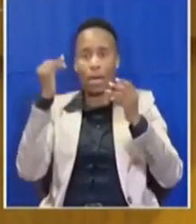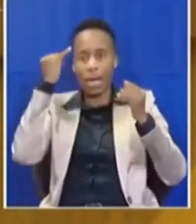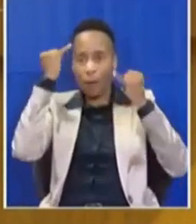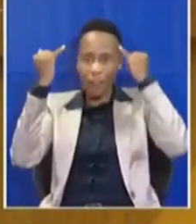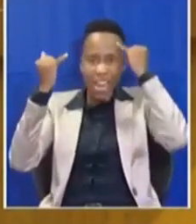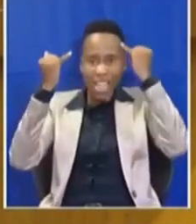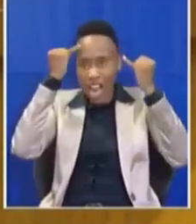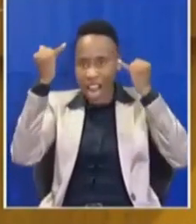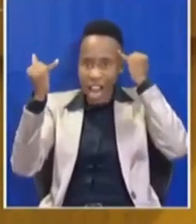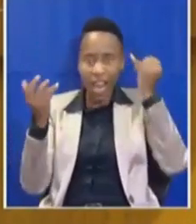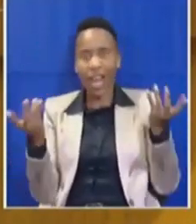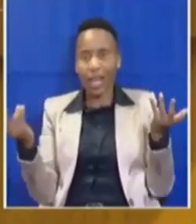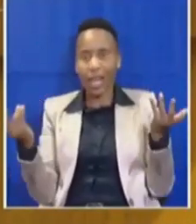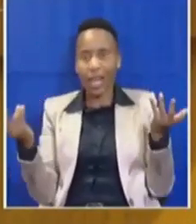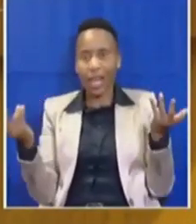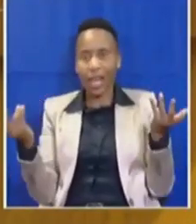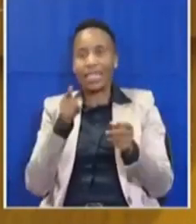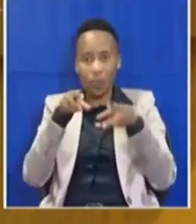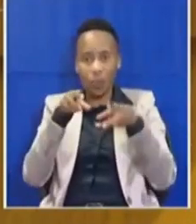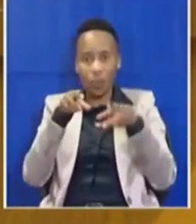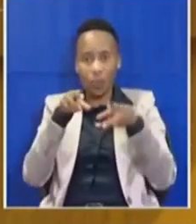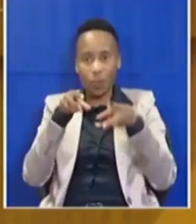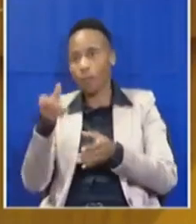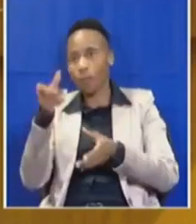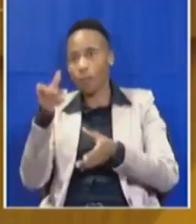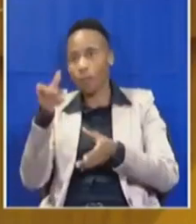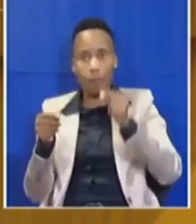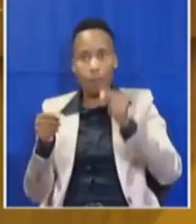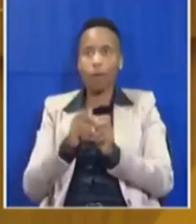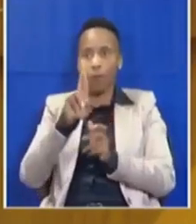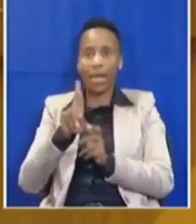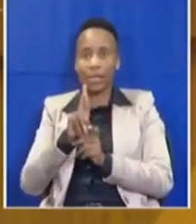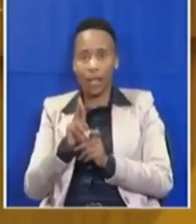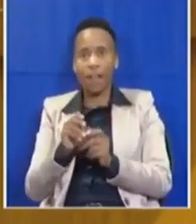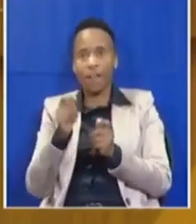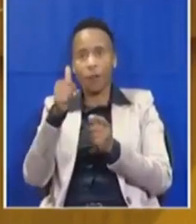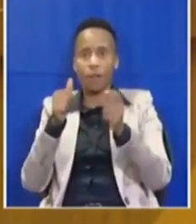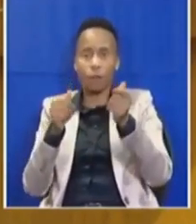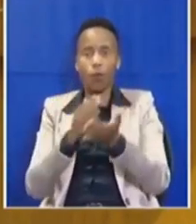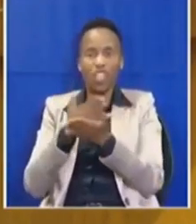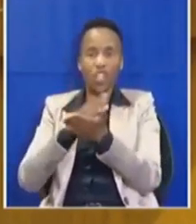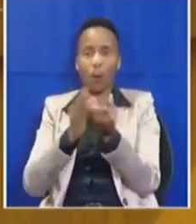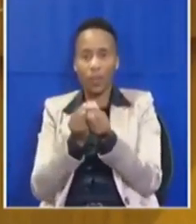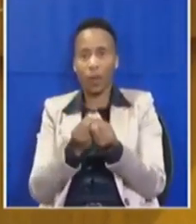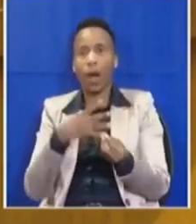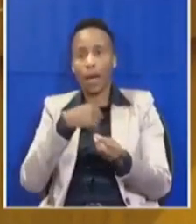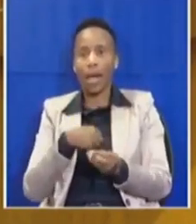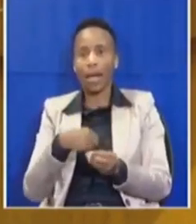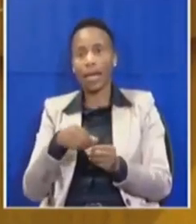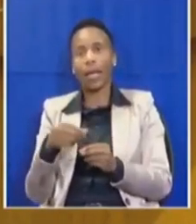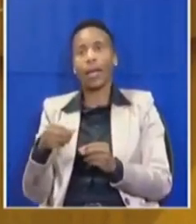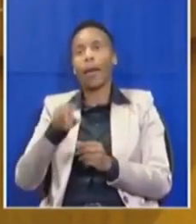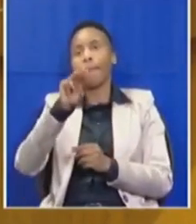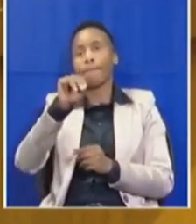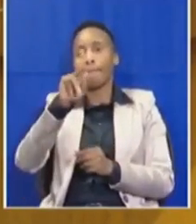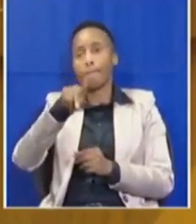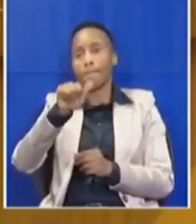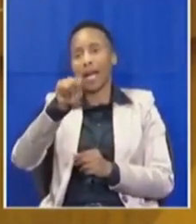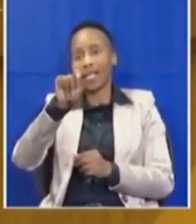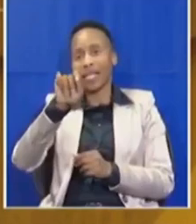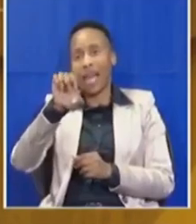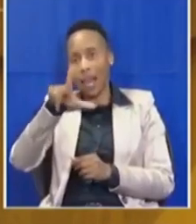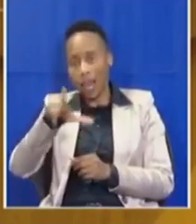about how to pick up the rent, I've got a few to share with you. And I'd like you, Minister Patel and Minister of Finance, to take some notes.